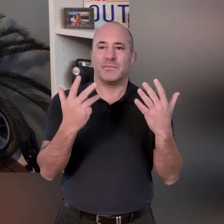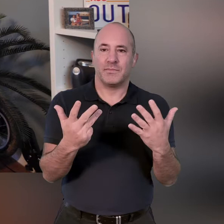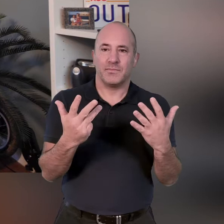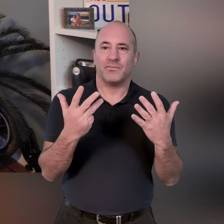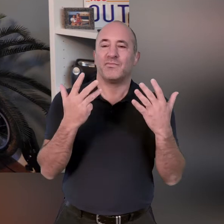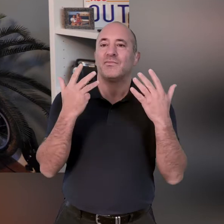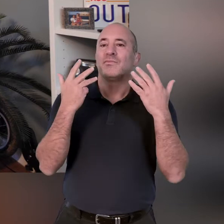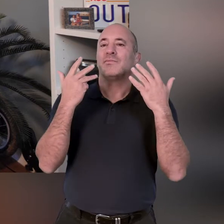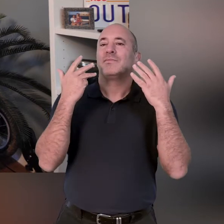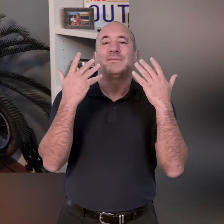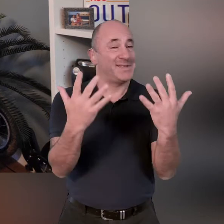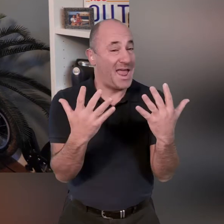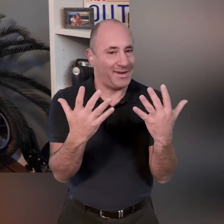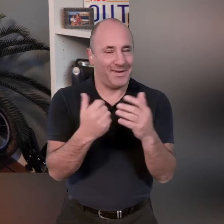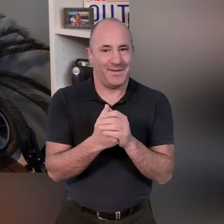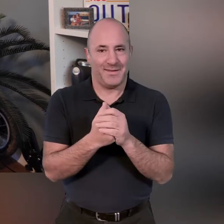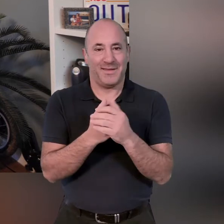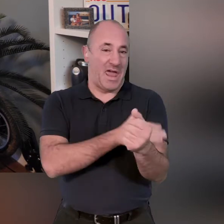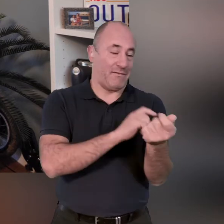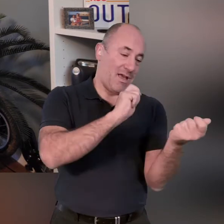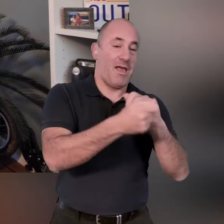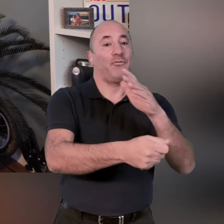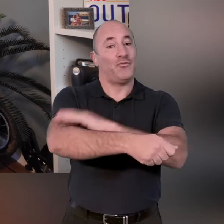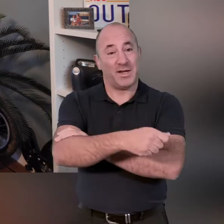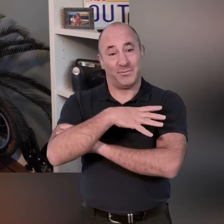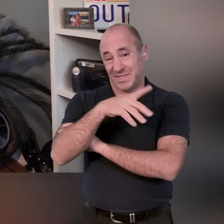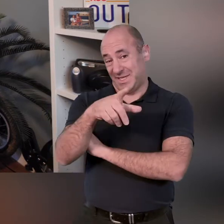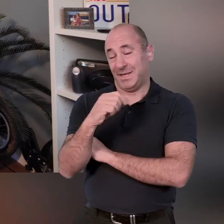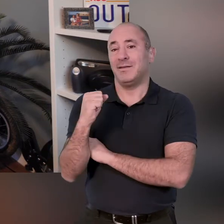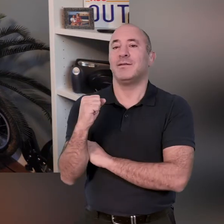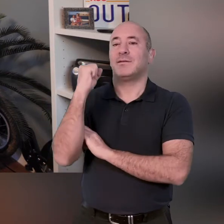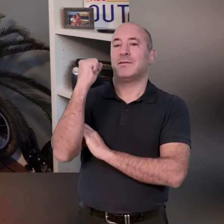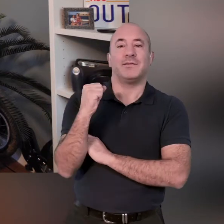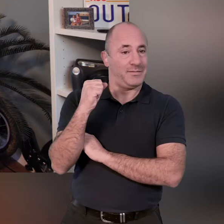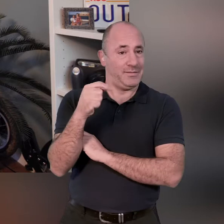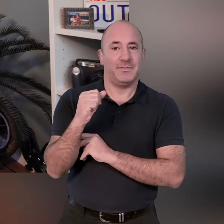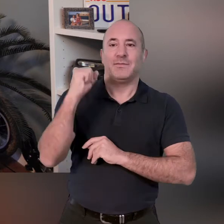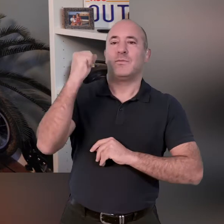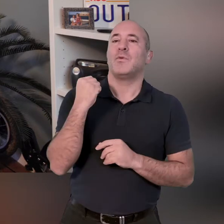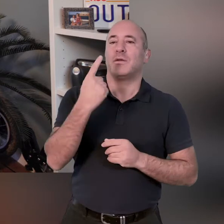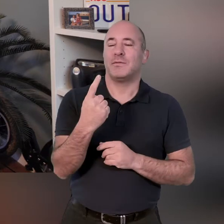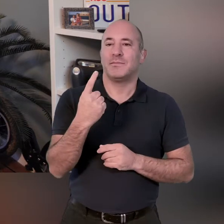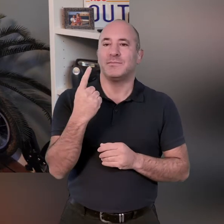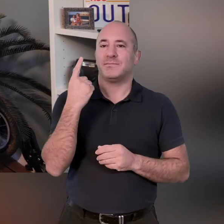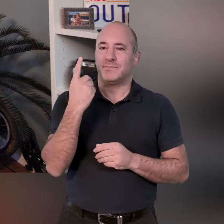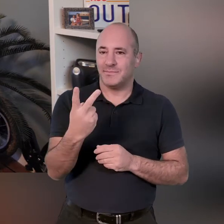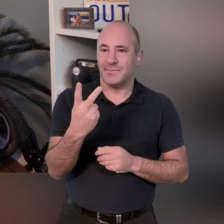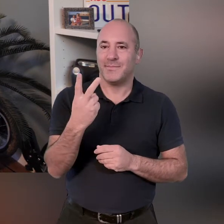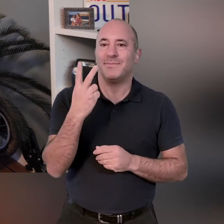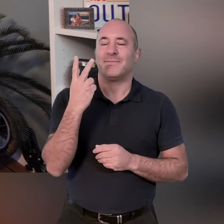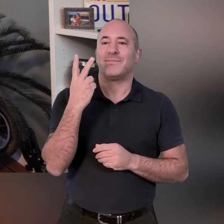nine ten changing arms here ready off we go one